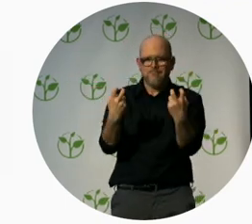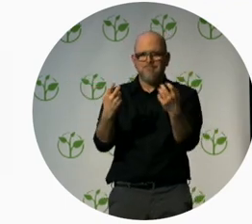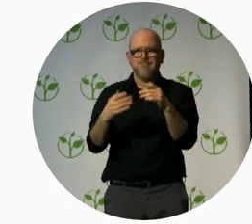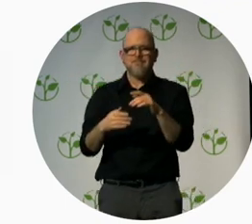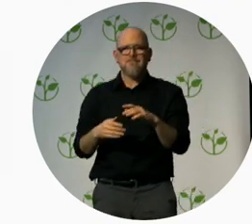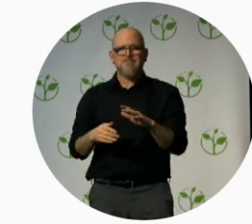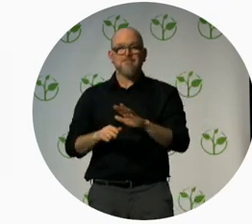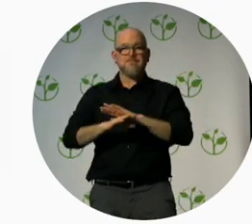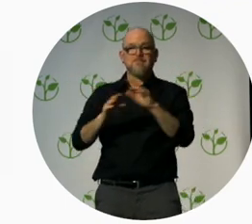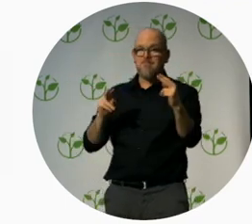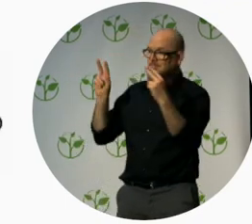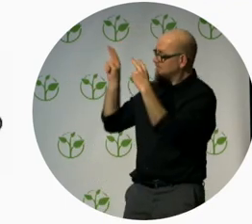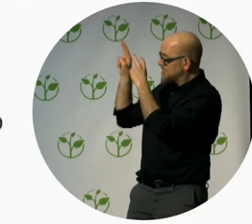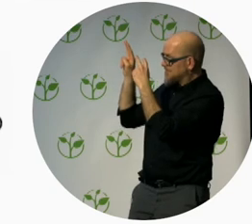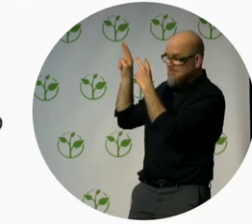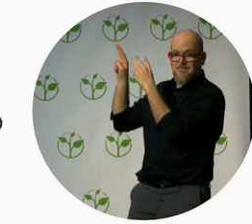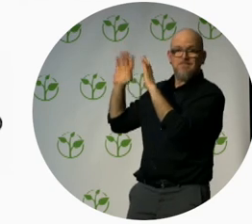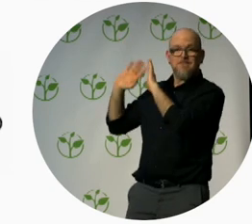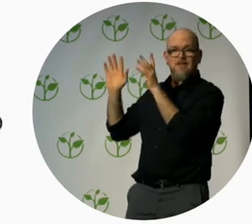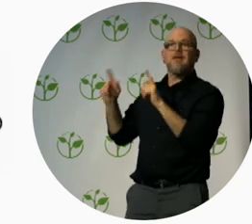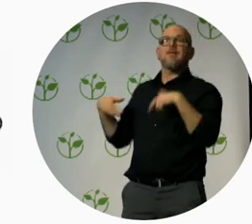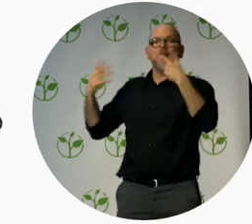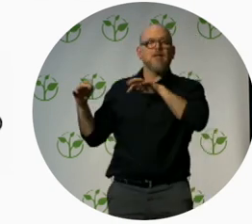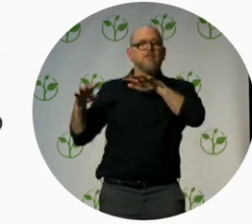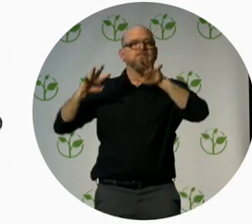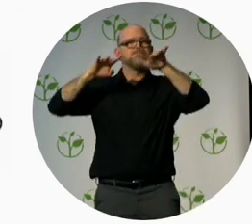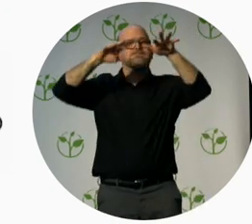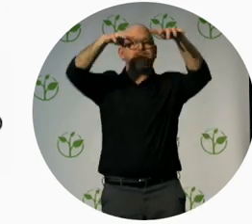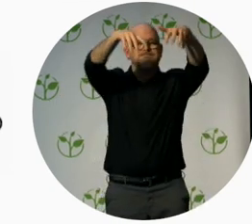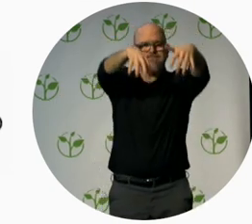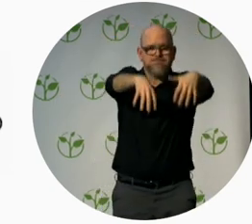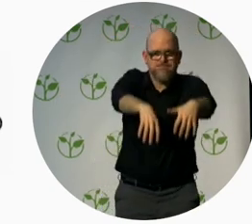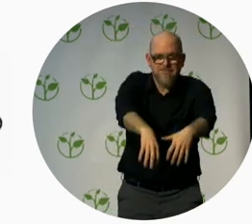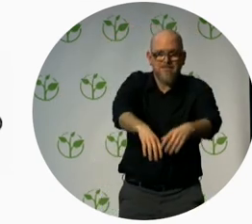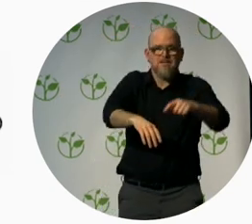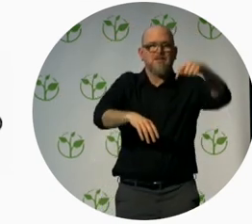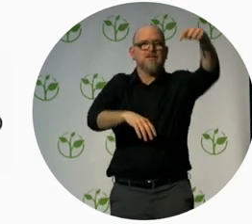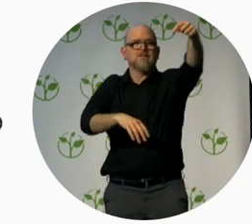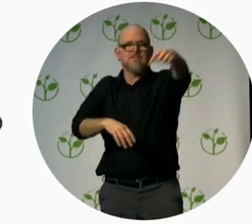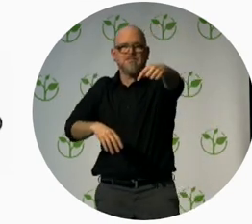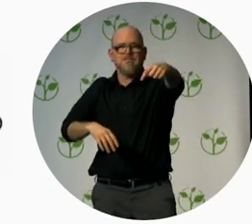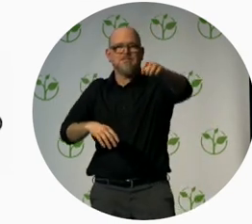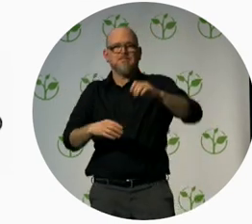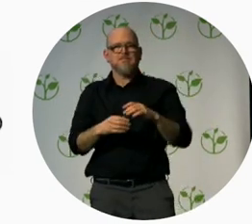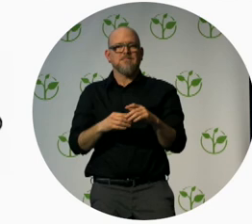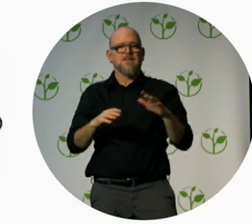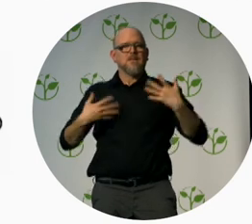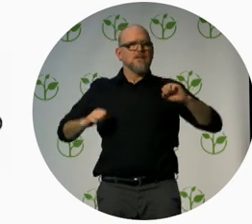inviting you to come downstairs to the accessibility trail at the entrance of the conference. You can do a little